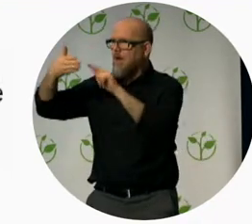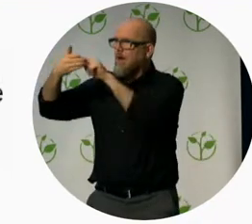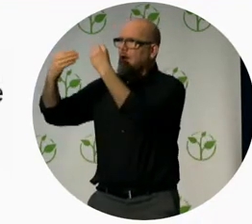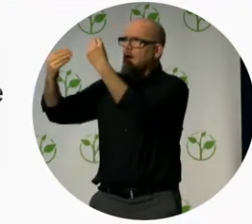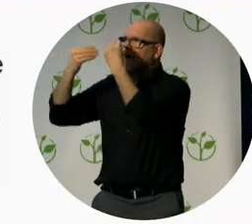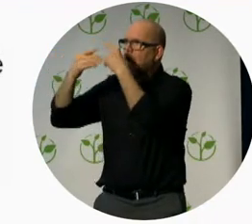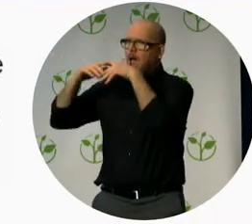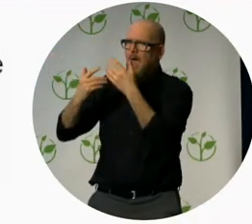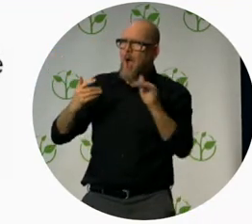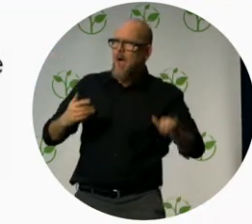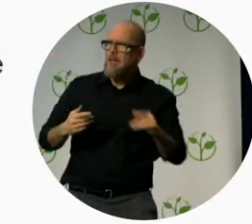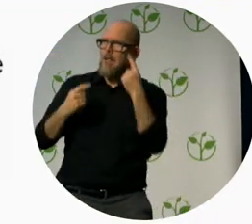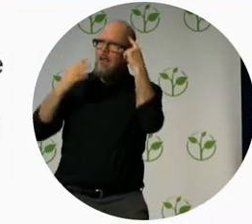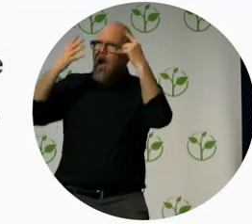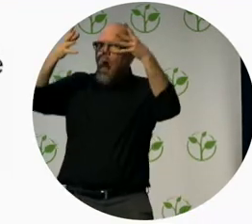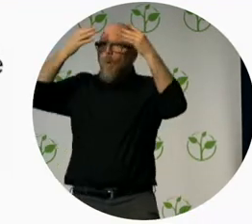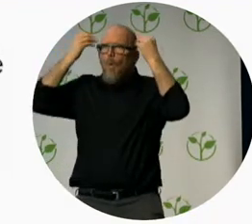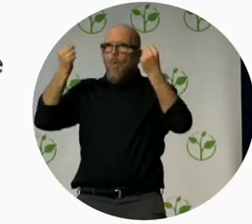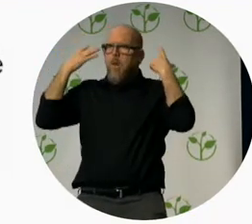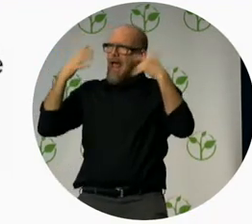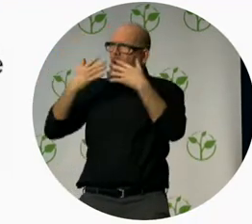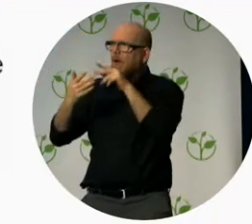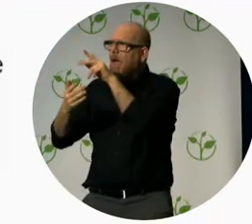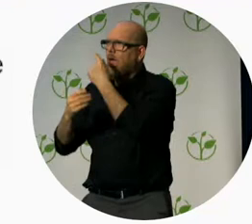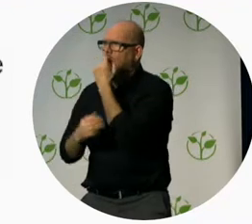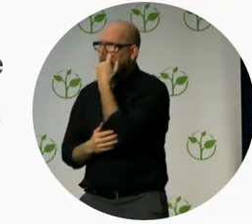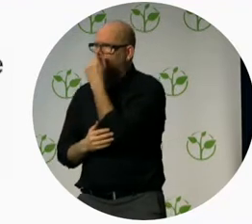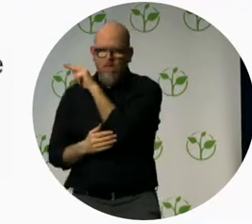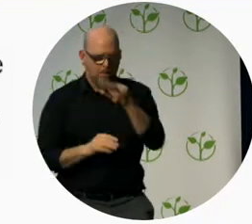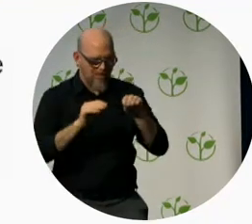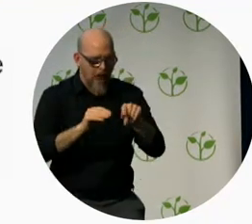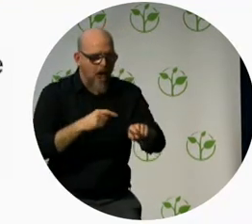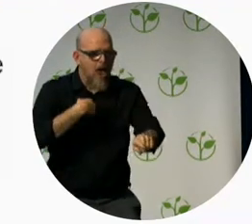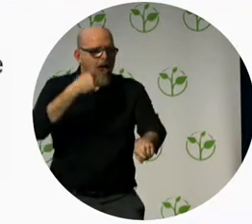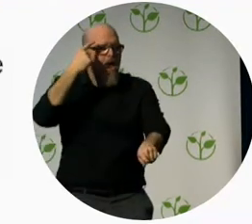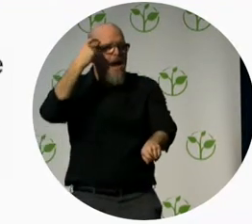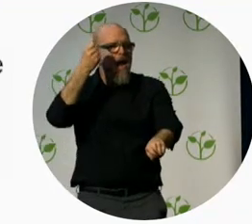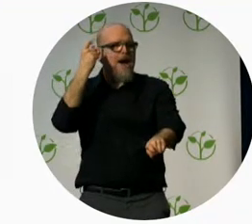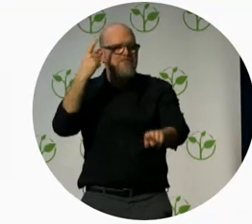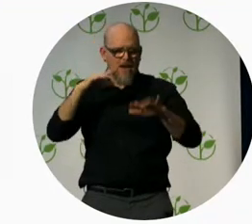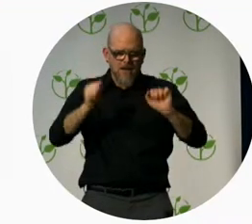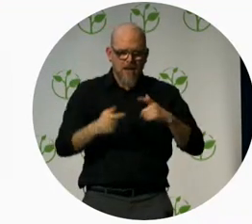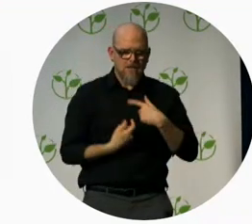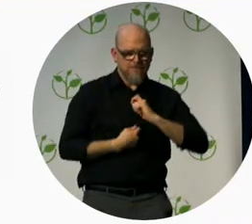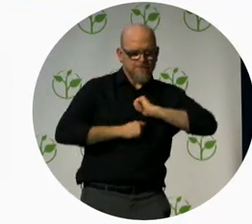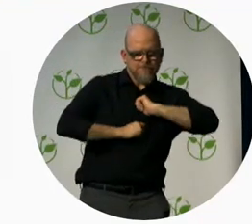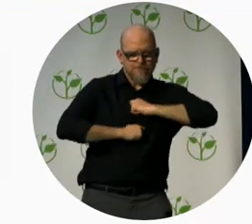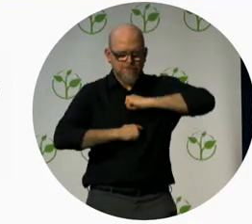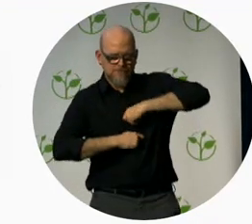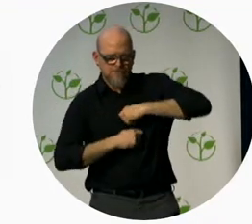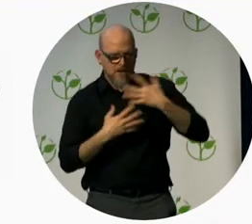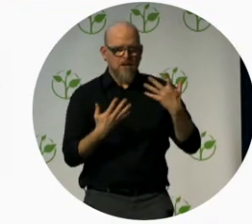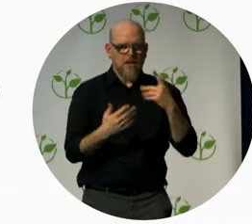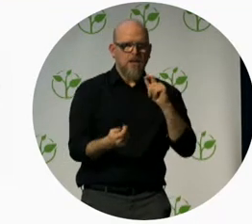to make mistakes so we instituted a policy called stop the line which is taken from the auto